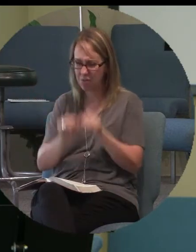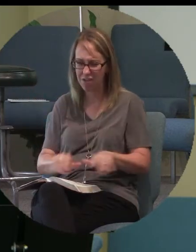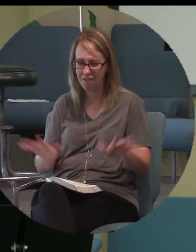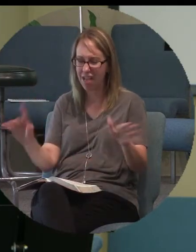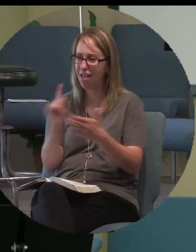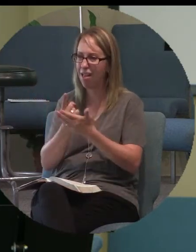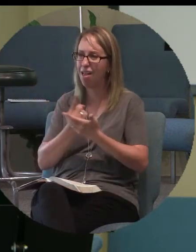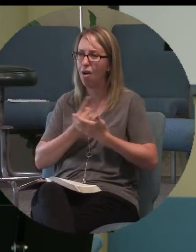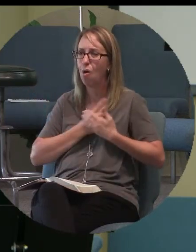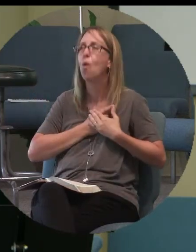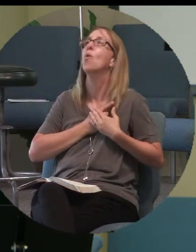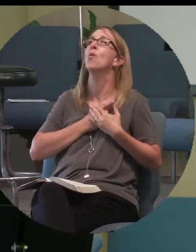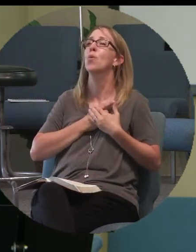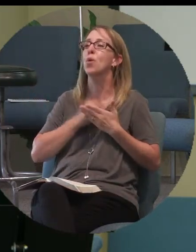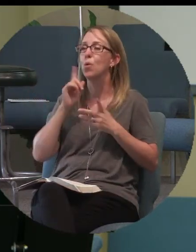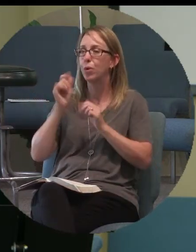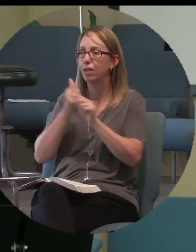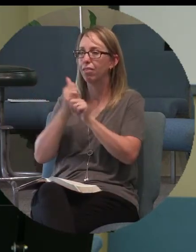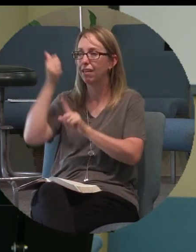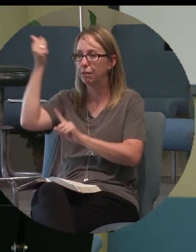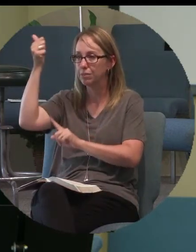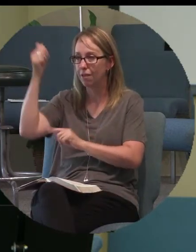believers' hearts with himself